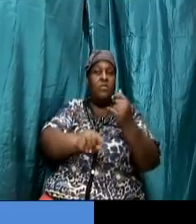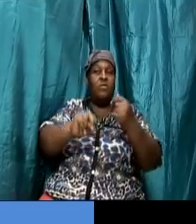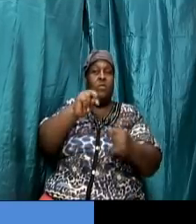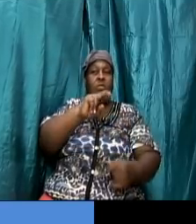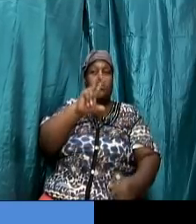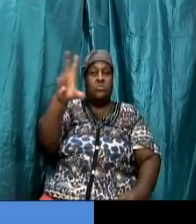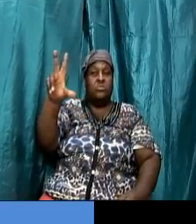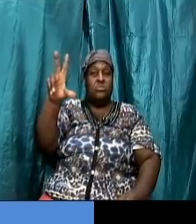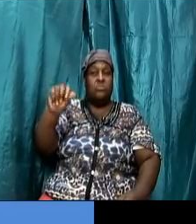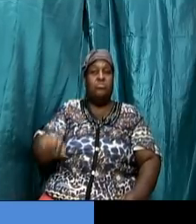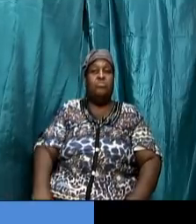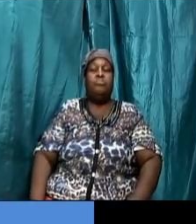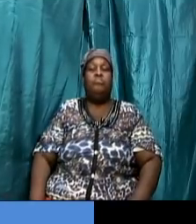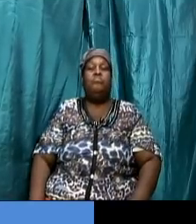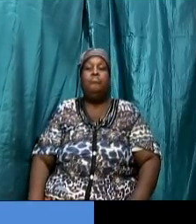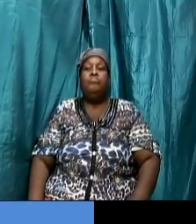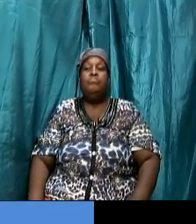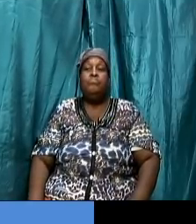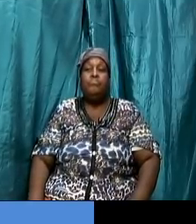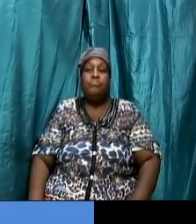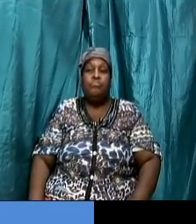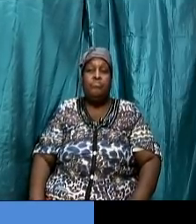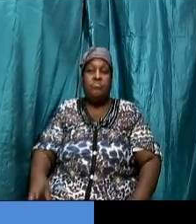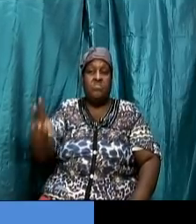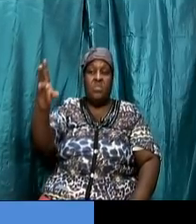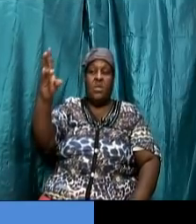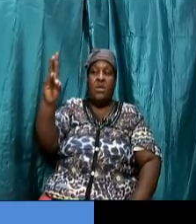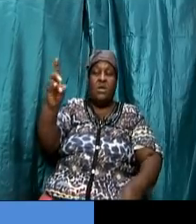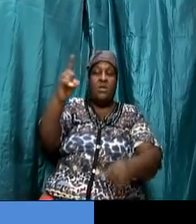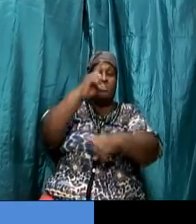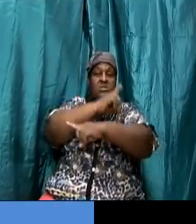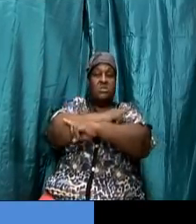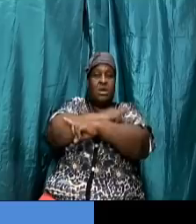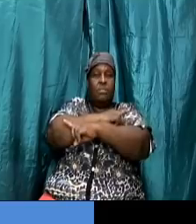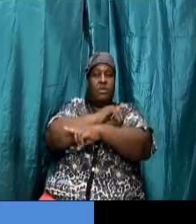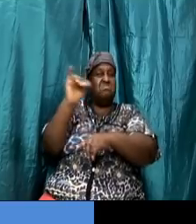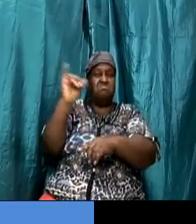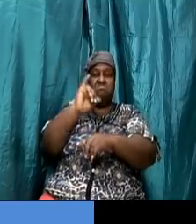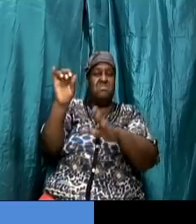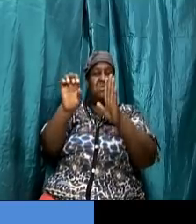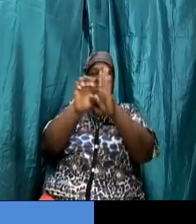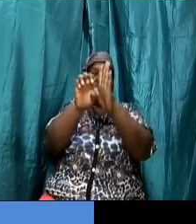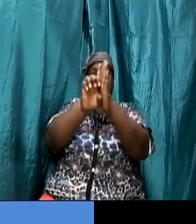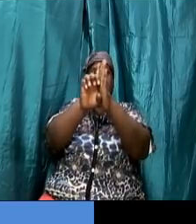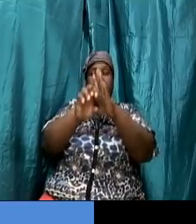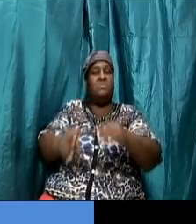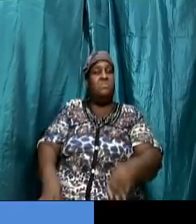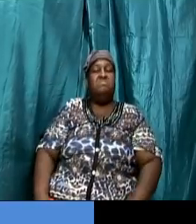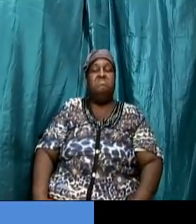well this was the same example for the sabbaths and for the new moons and for the set feasts amen